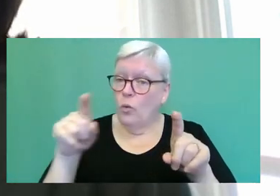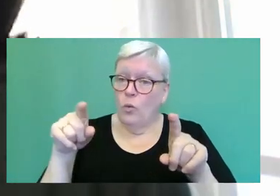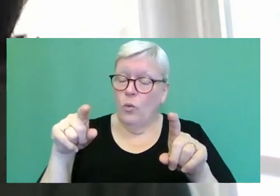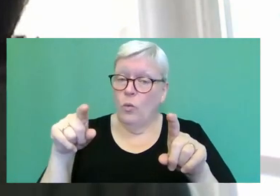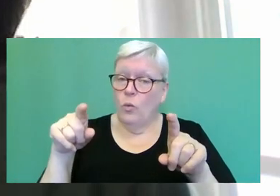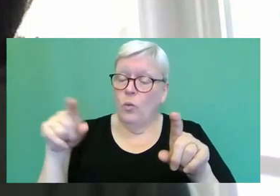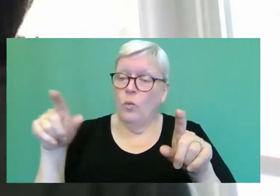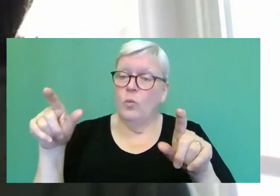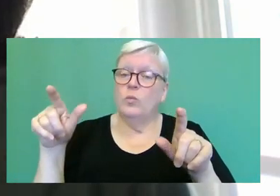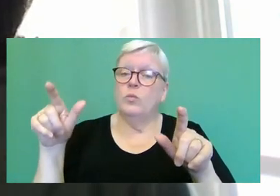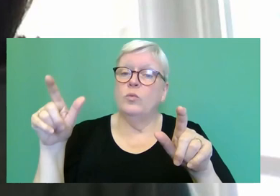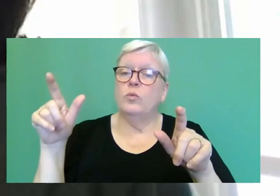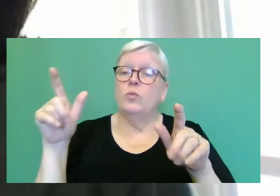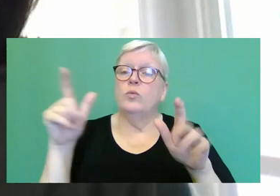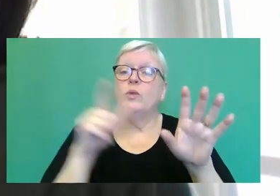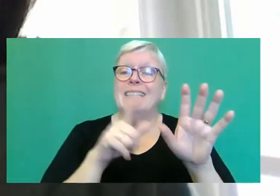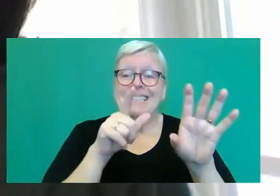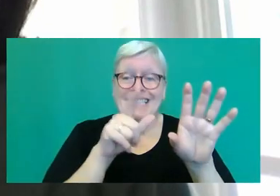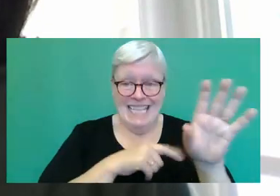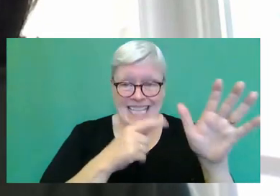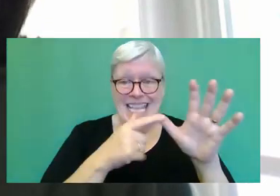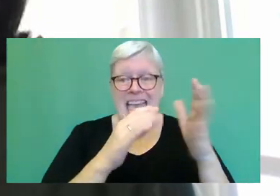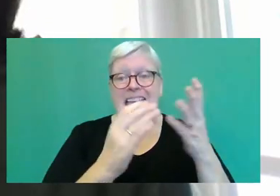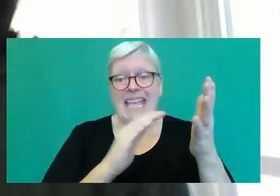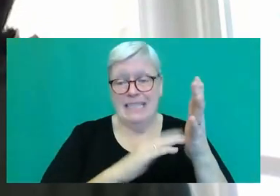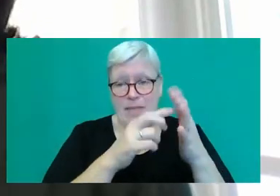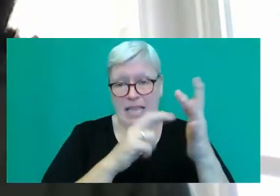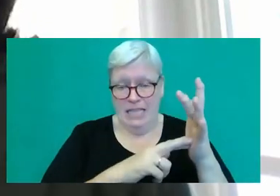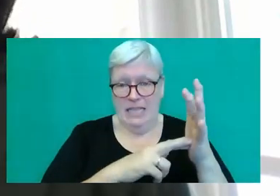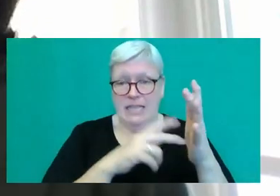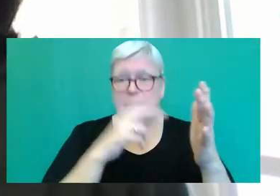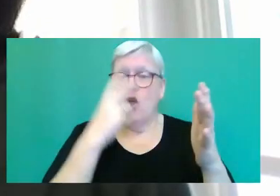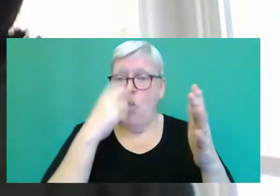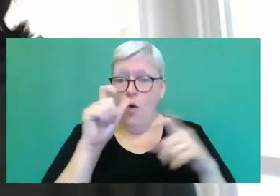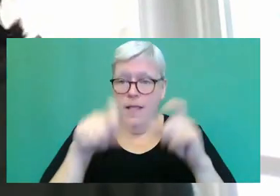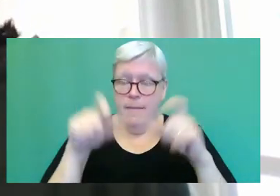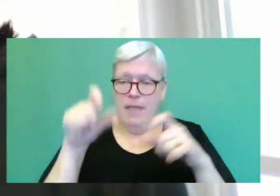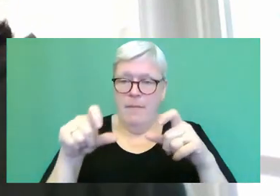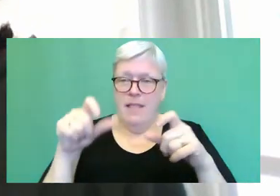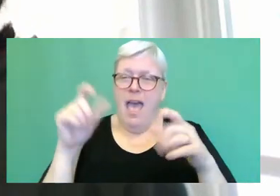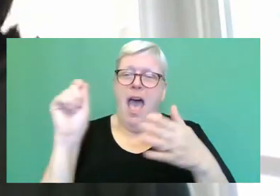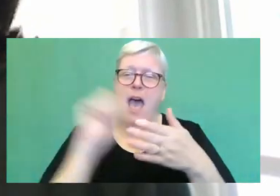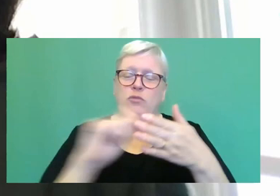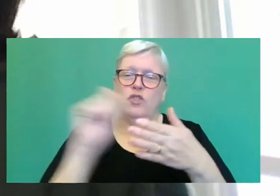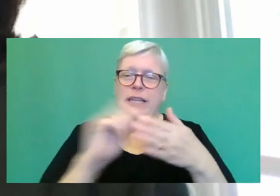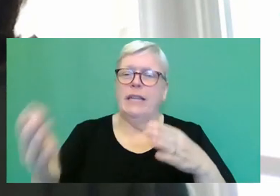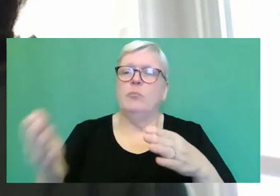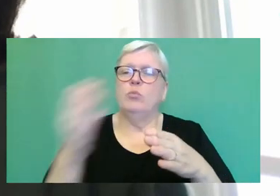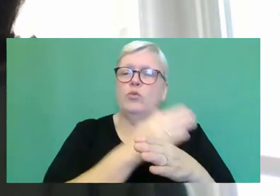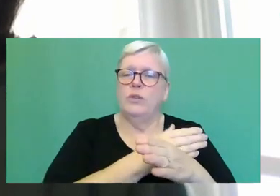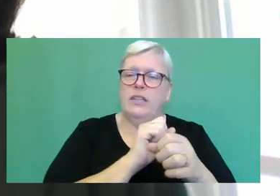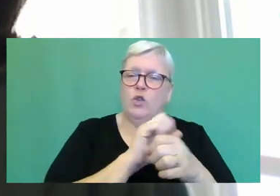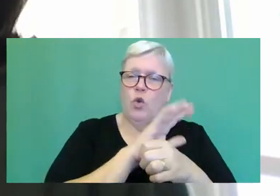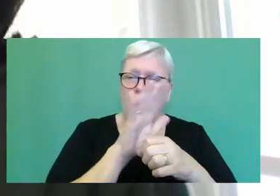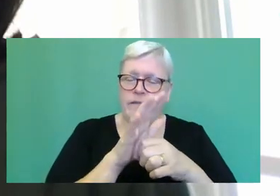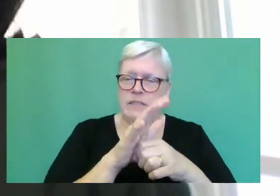Jasmine and the geriatrics department, I mean, I was writing pre-COVID, I finished during the first lockdown, but I started writing